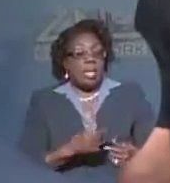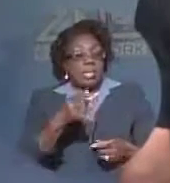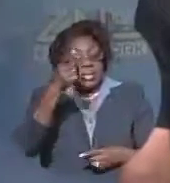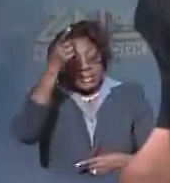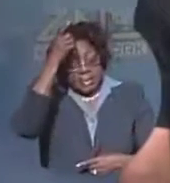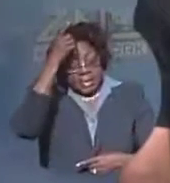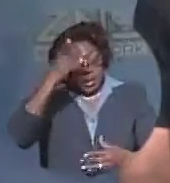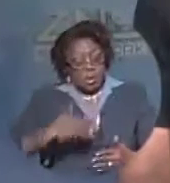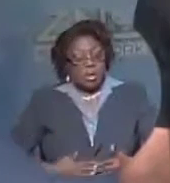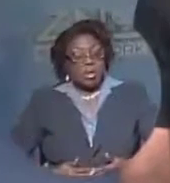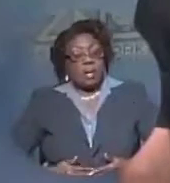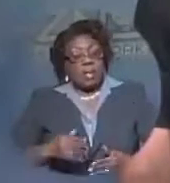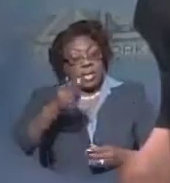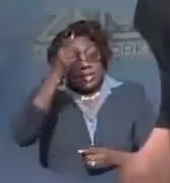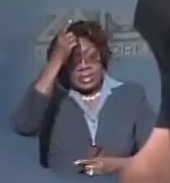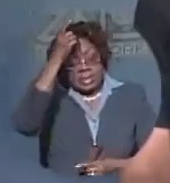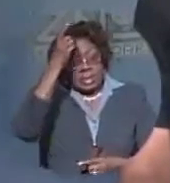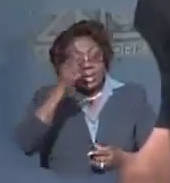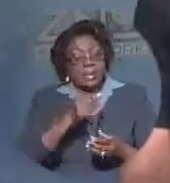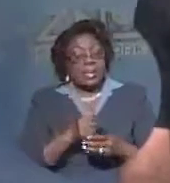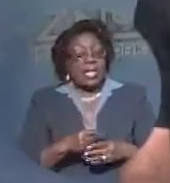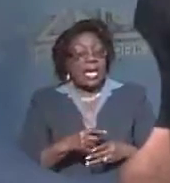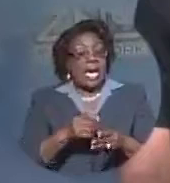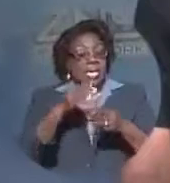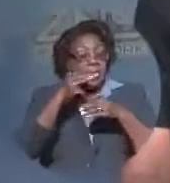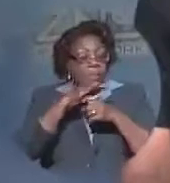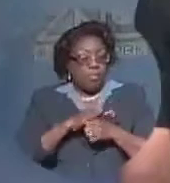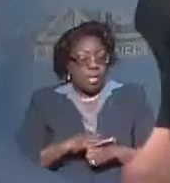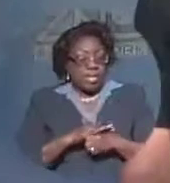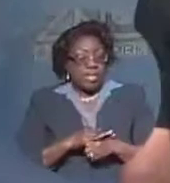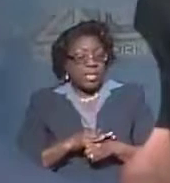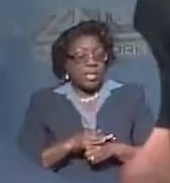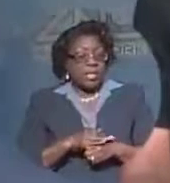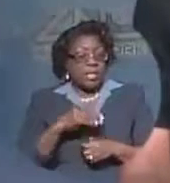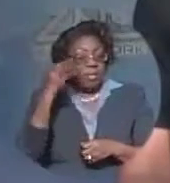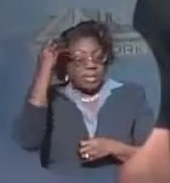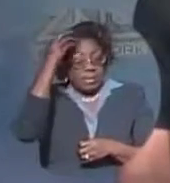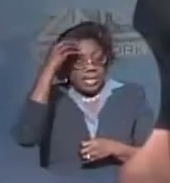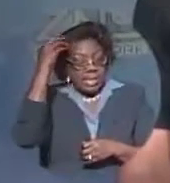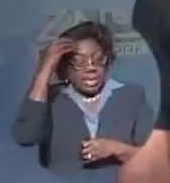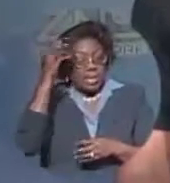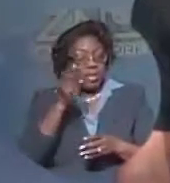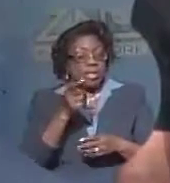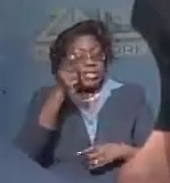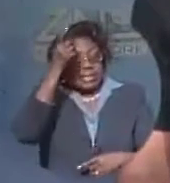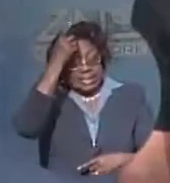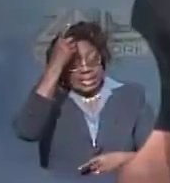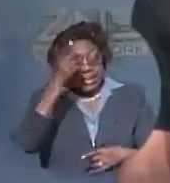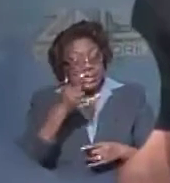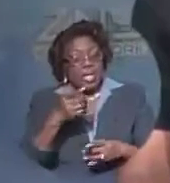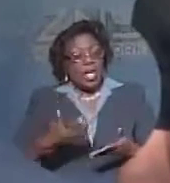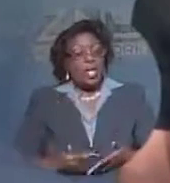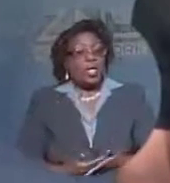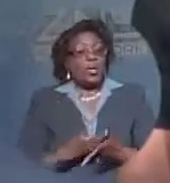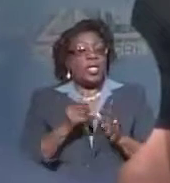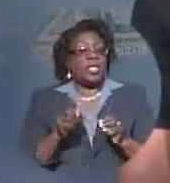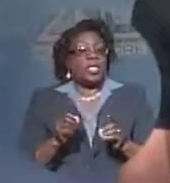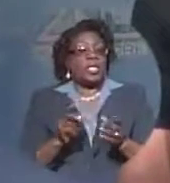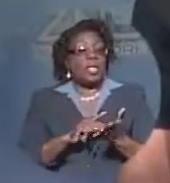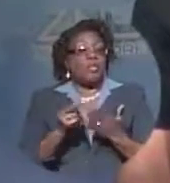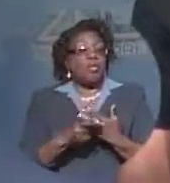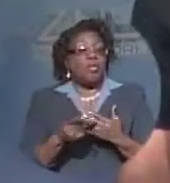ischemic disease and replaces major depression with psychiatric disease. New conditions now also include the program